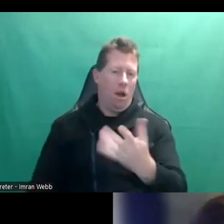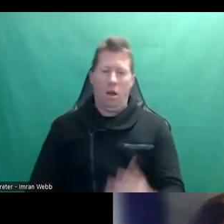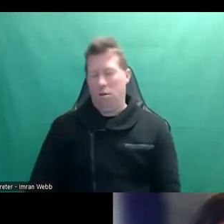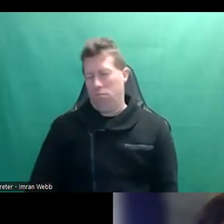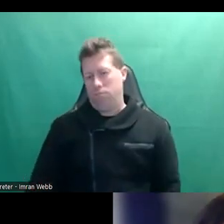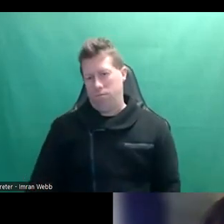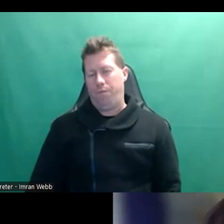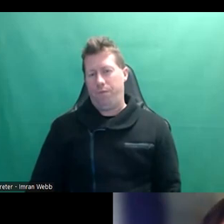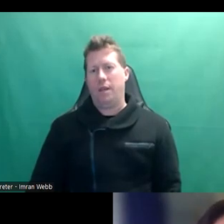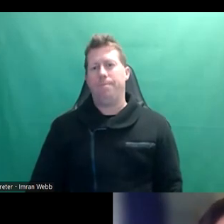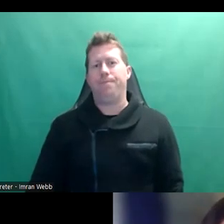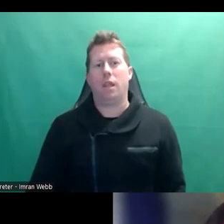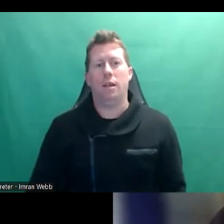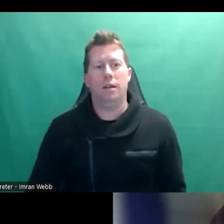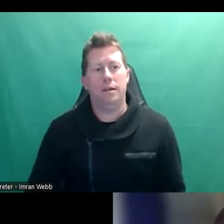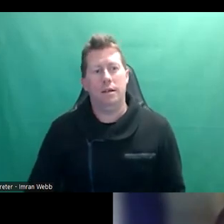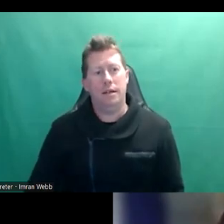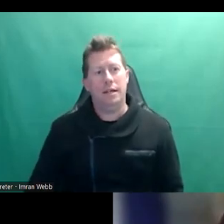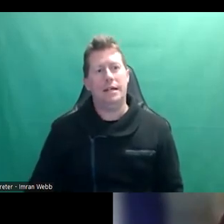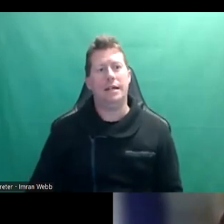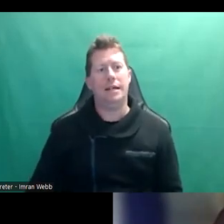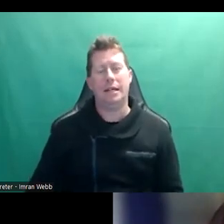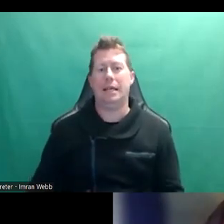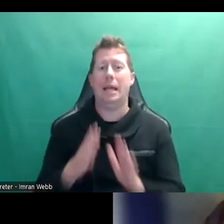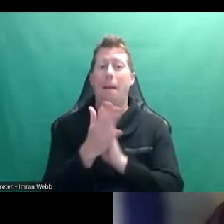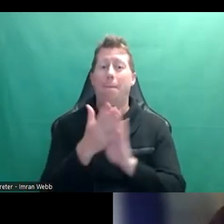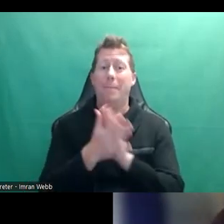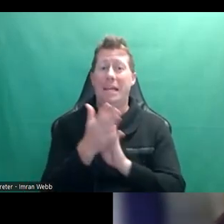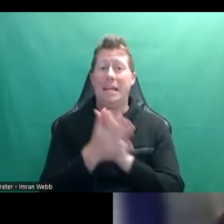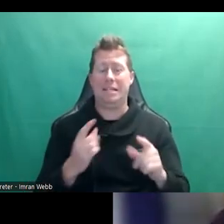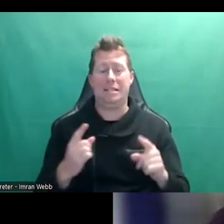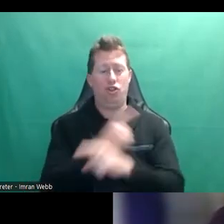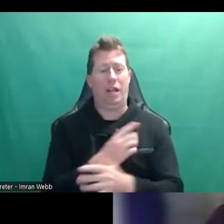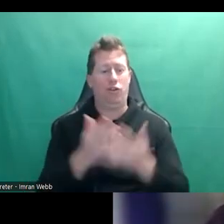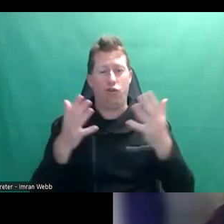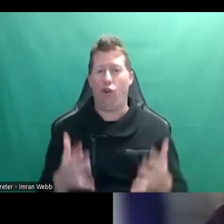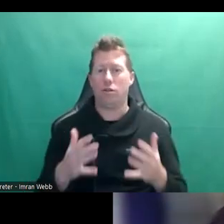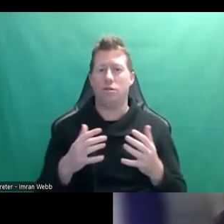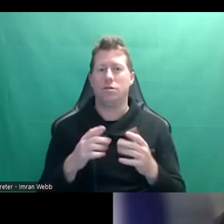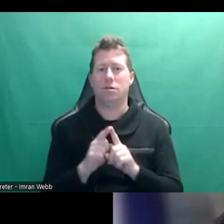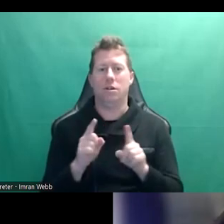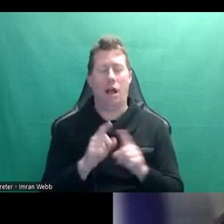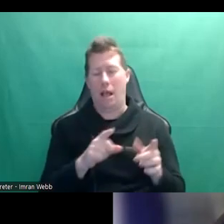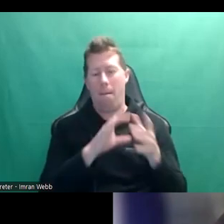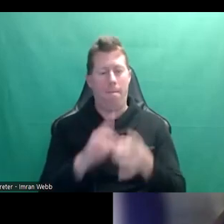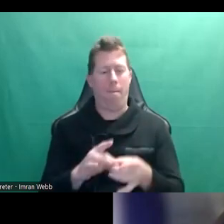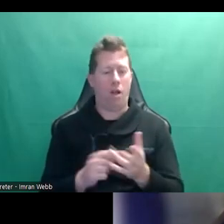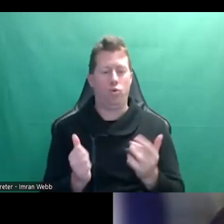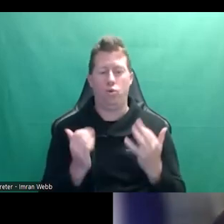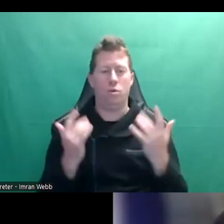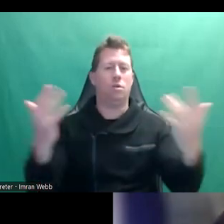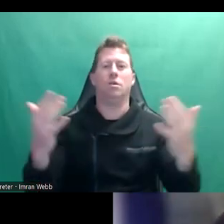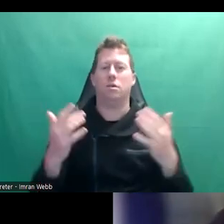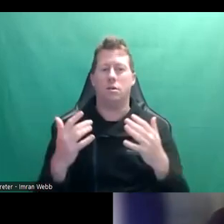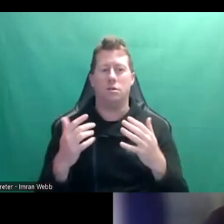meaning changes and means a lot of different things in different cultures that applies to a whole lot of very